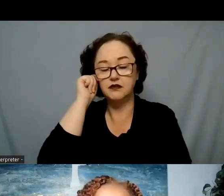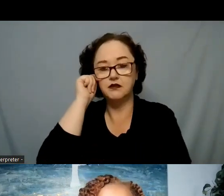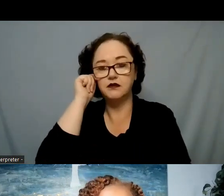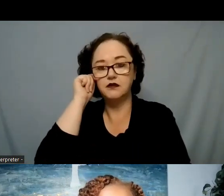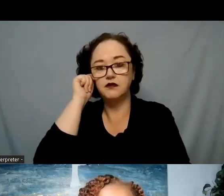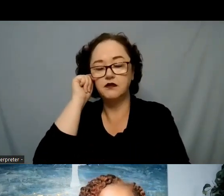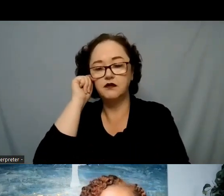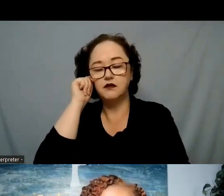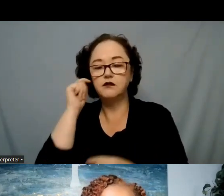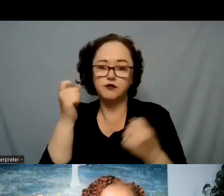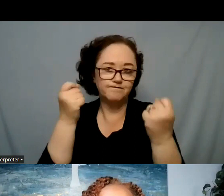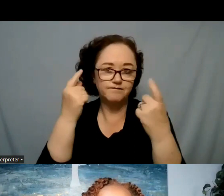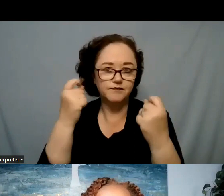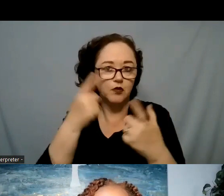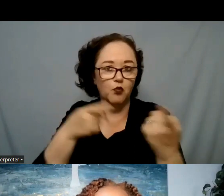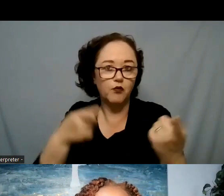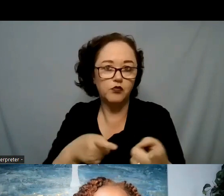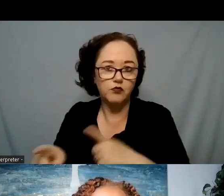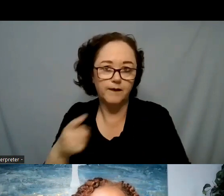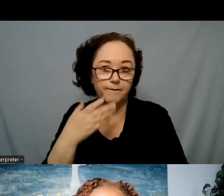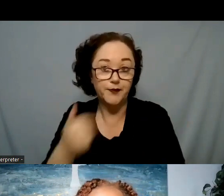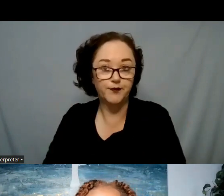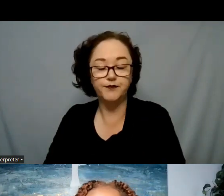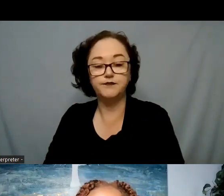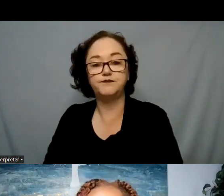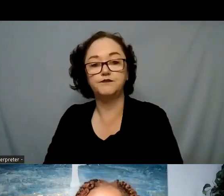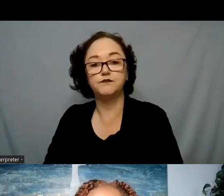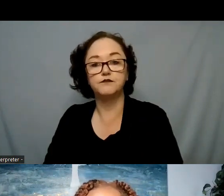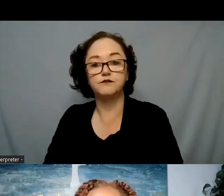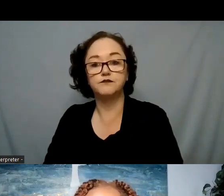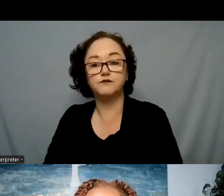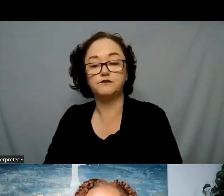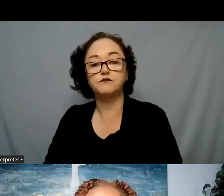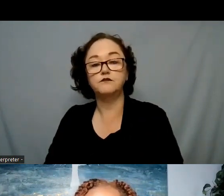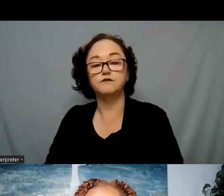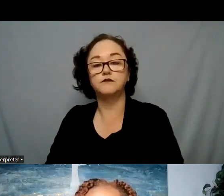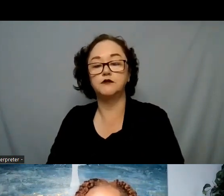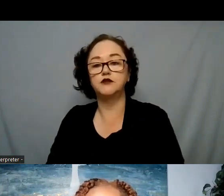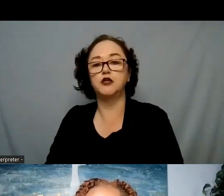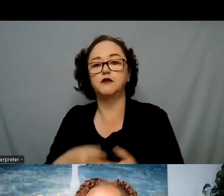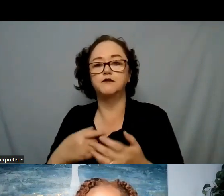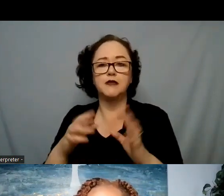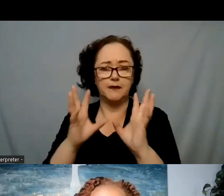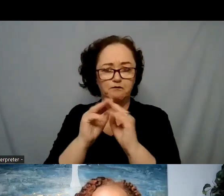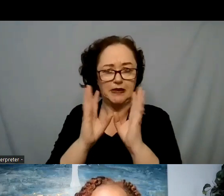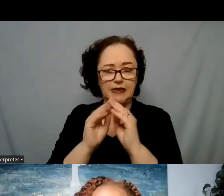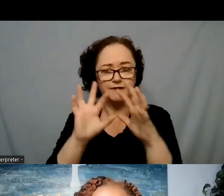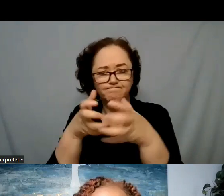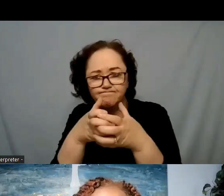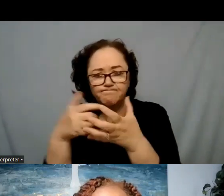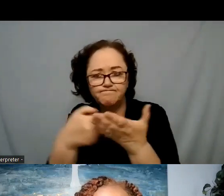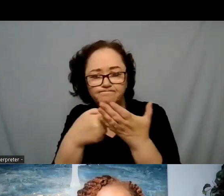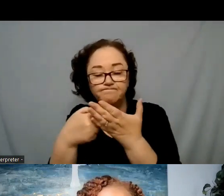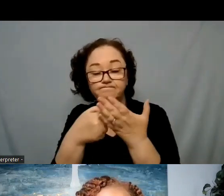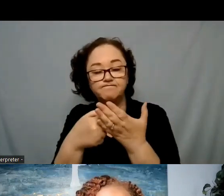what was going on. During our meeting, we also realized that the teen had